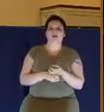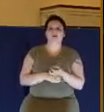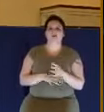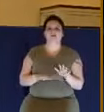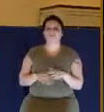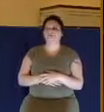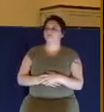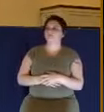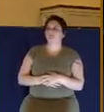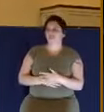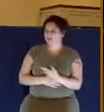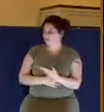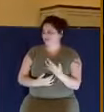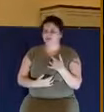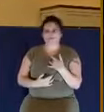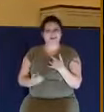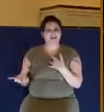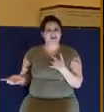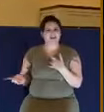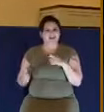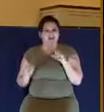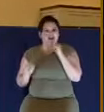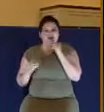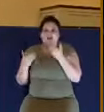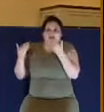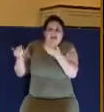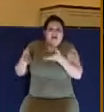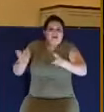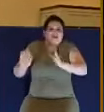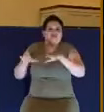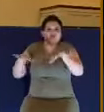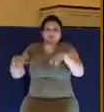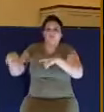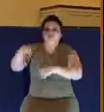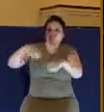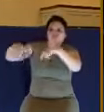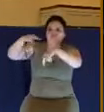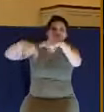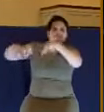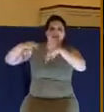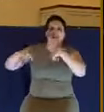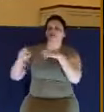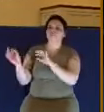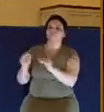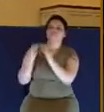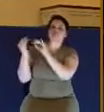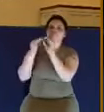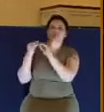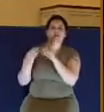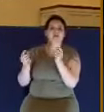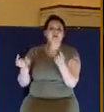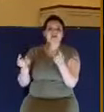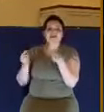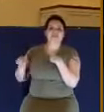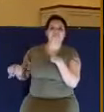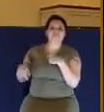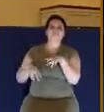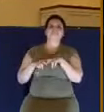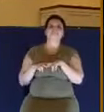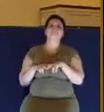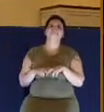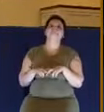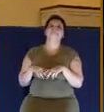believe that he could be so insensitive as to let his children run wild like that and do nothing about it and take no responsibility at all.